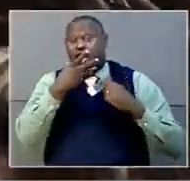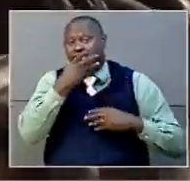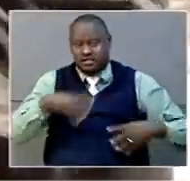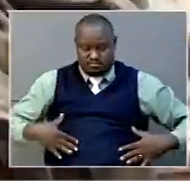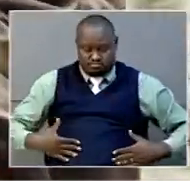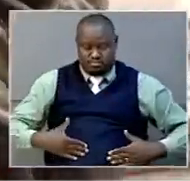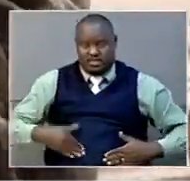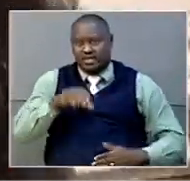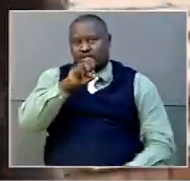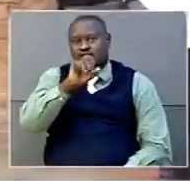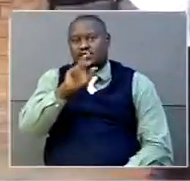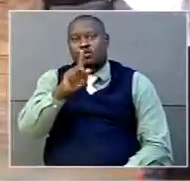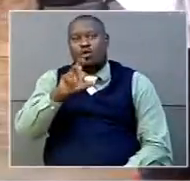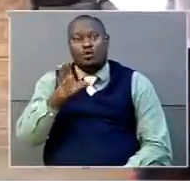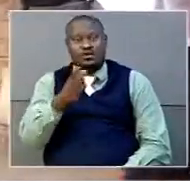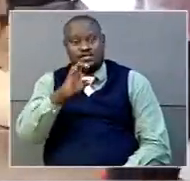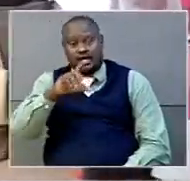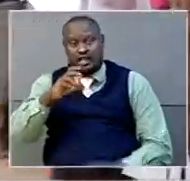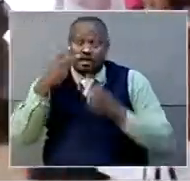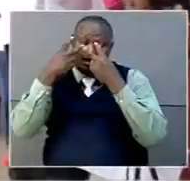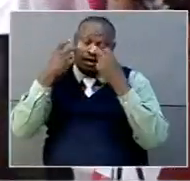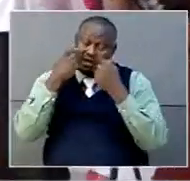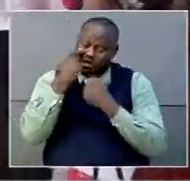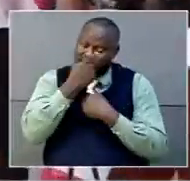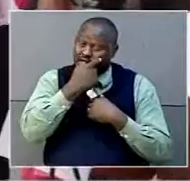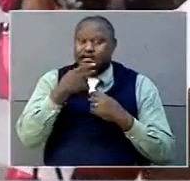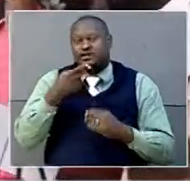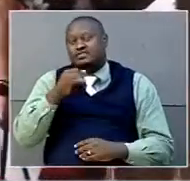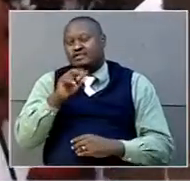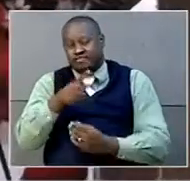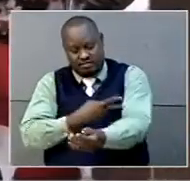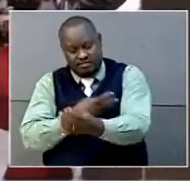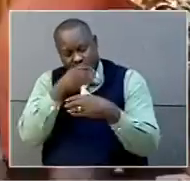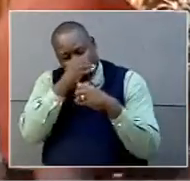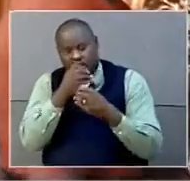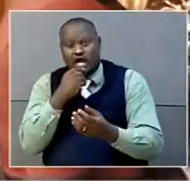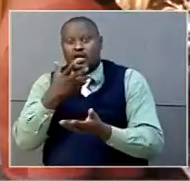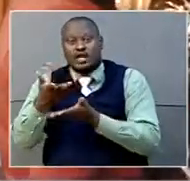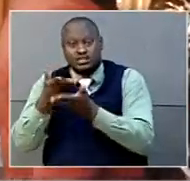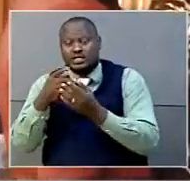sickle cells, eye care services, HIV testing and counseling and blood donation.